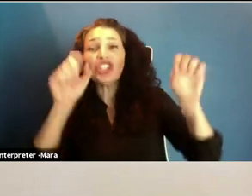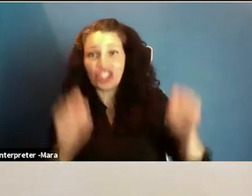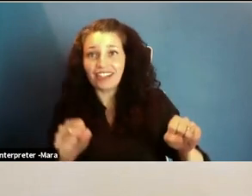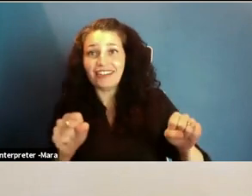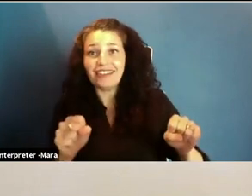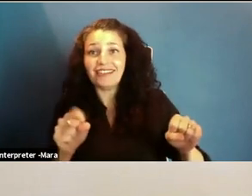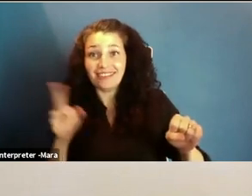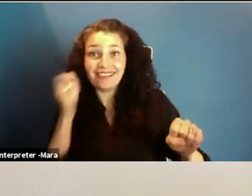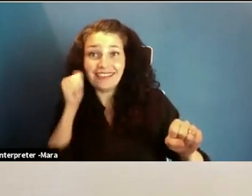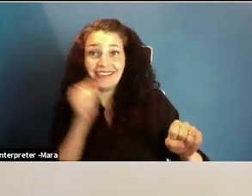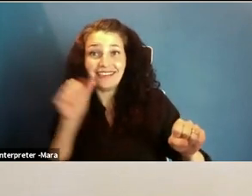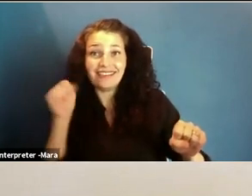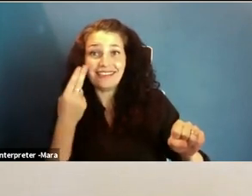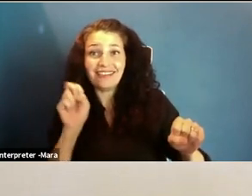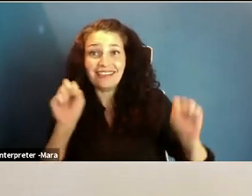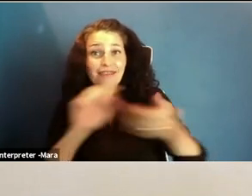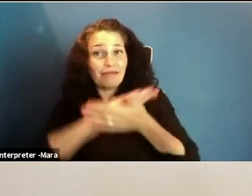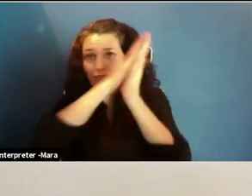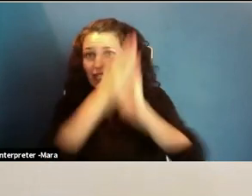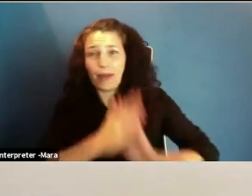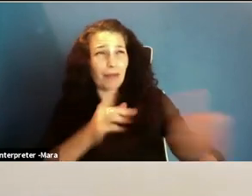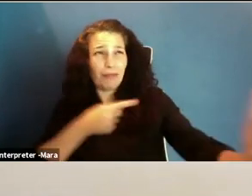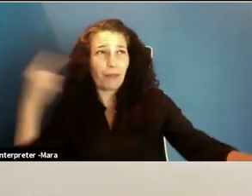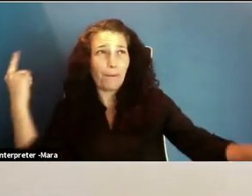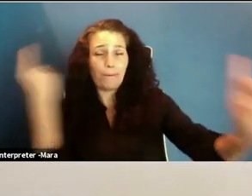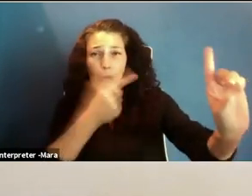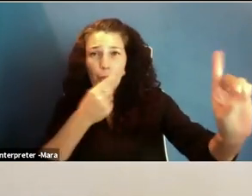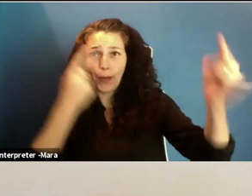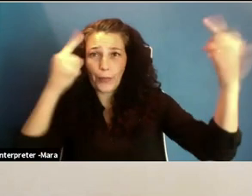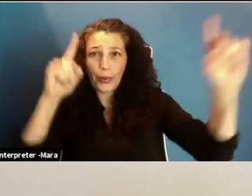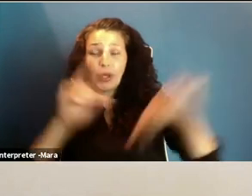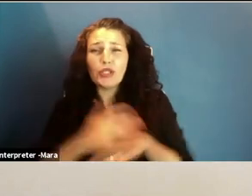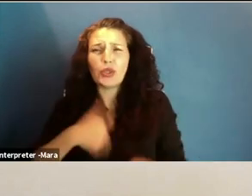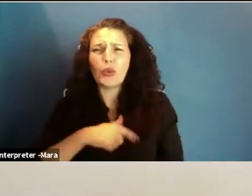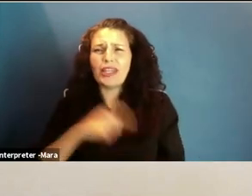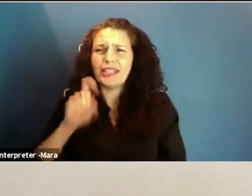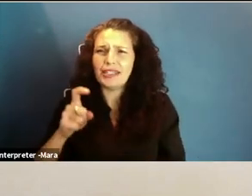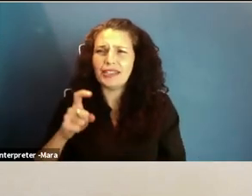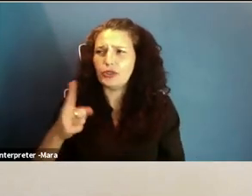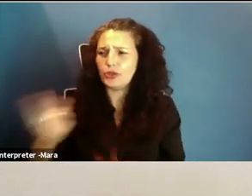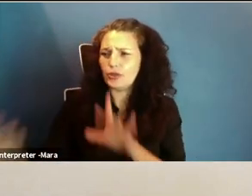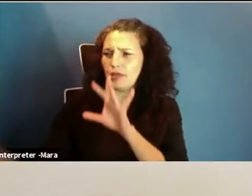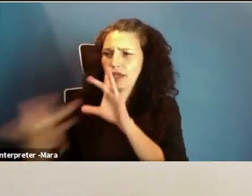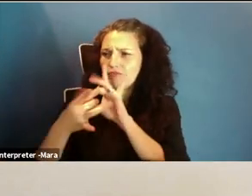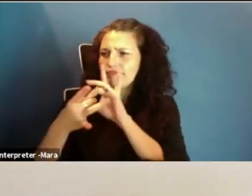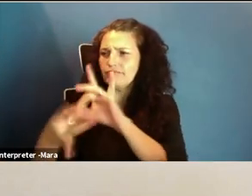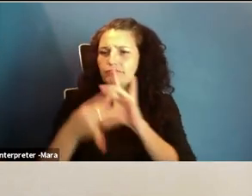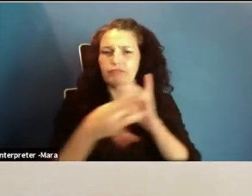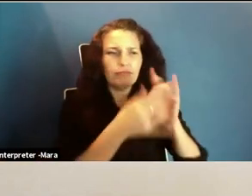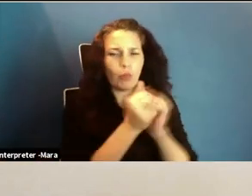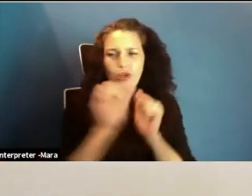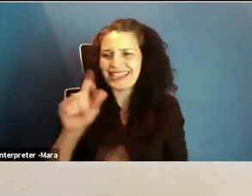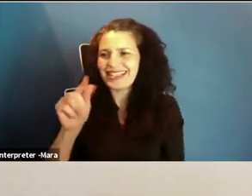to tech in particular, we need to change these stereotypes that children are exposed to